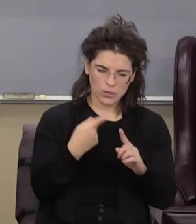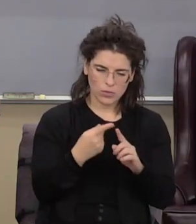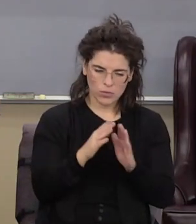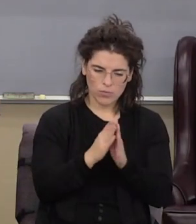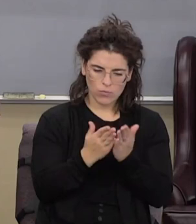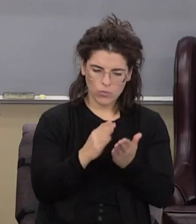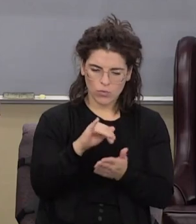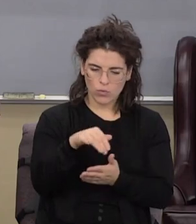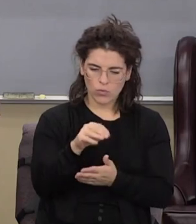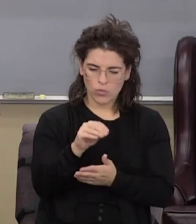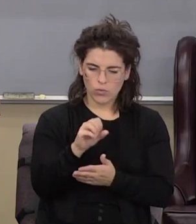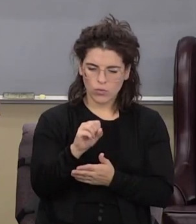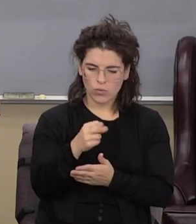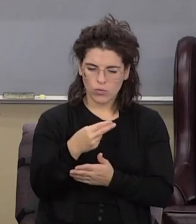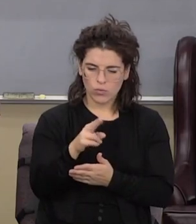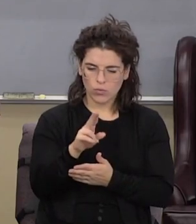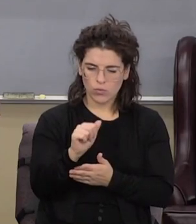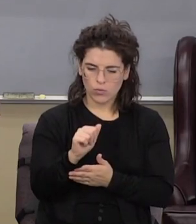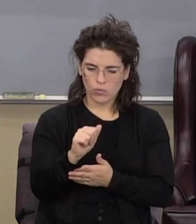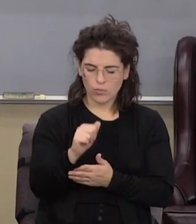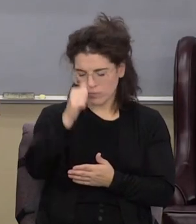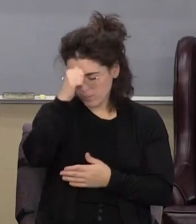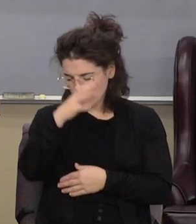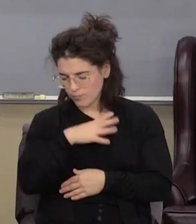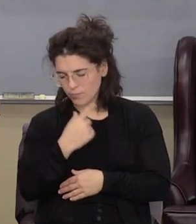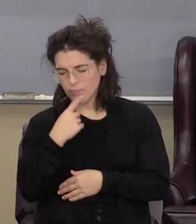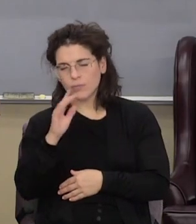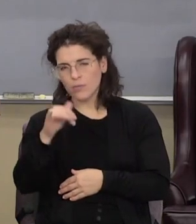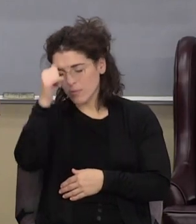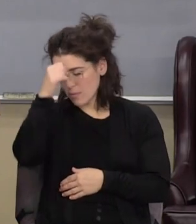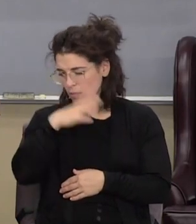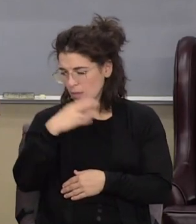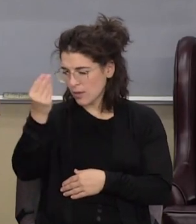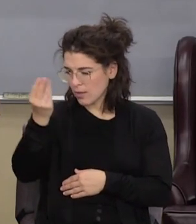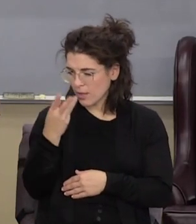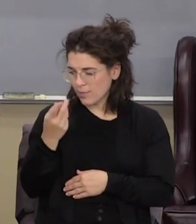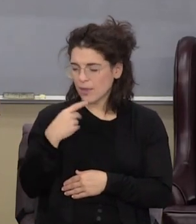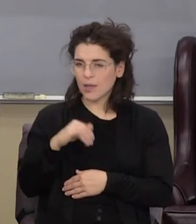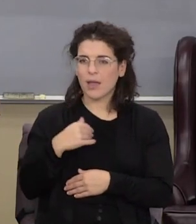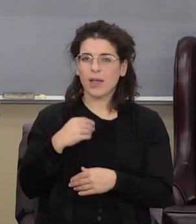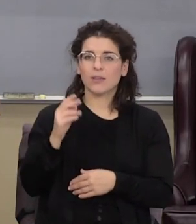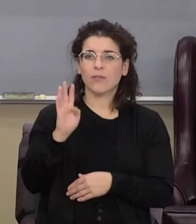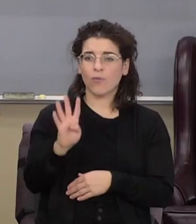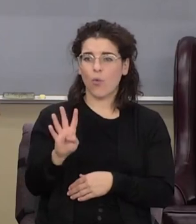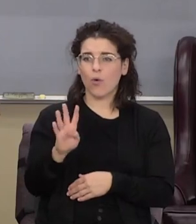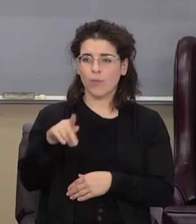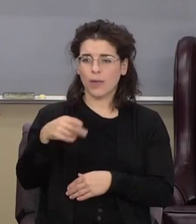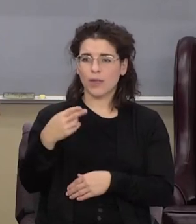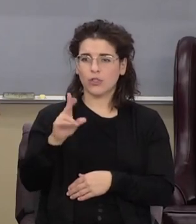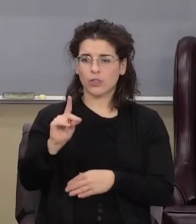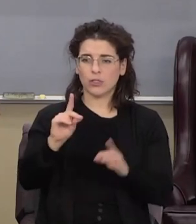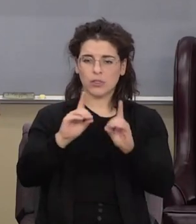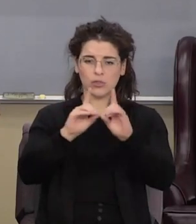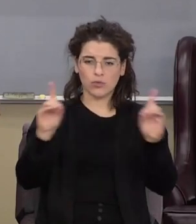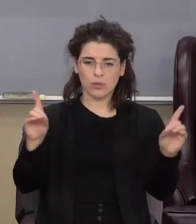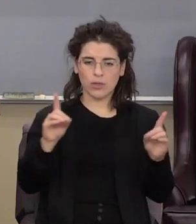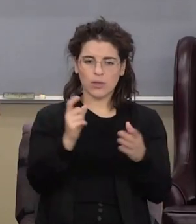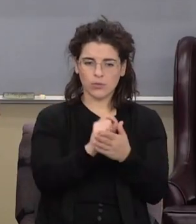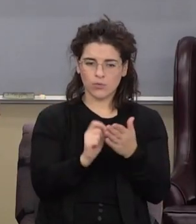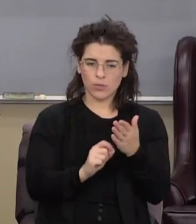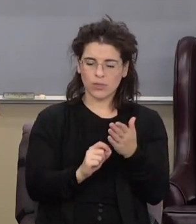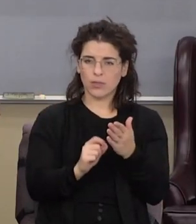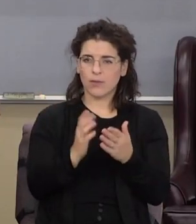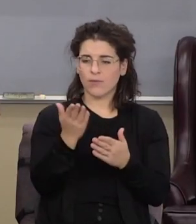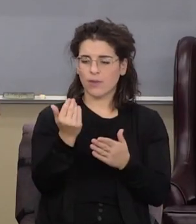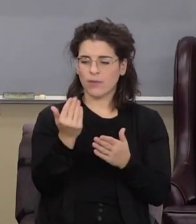And I go, huh? And the guy says, yeah, but the guy telling me that has got four doctorate level degrees and has written 15 books.